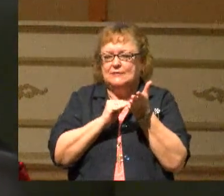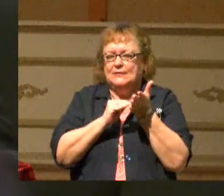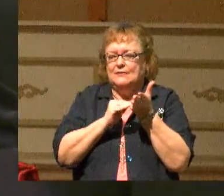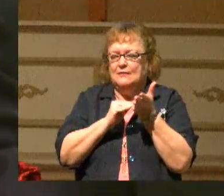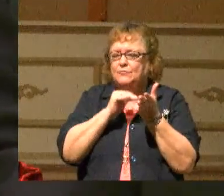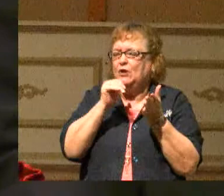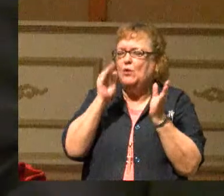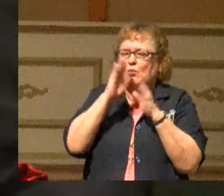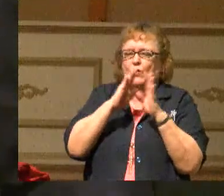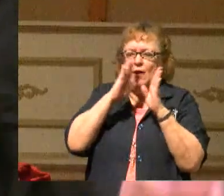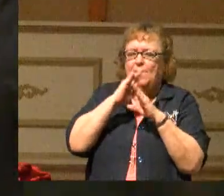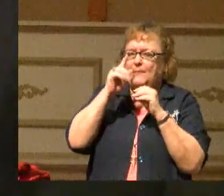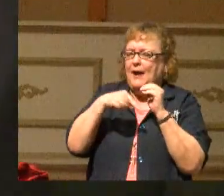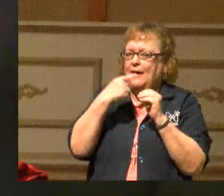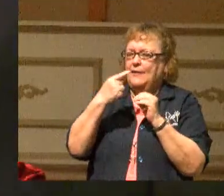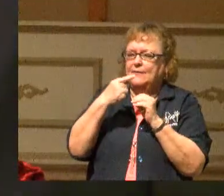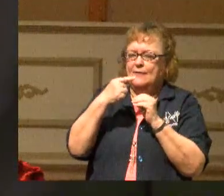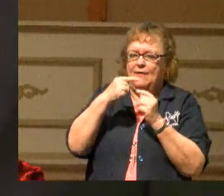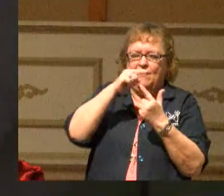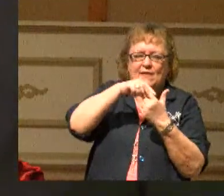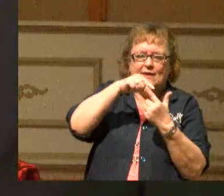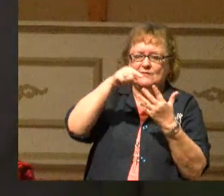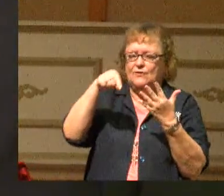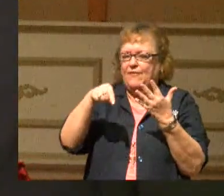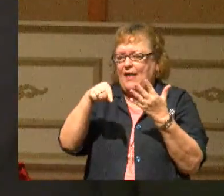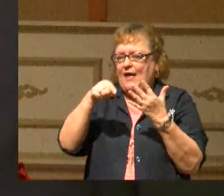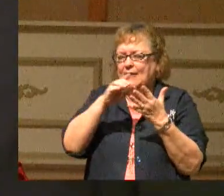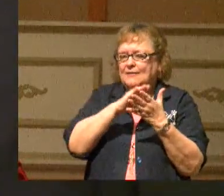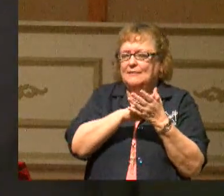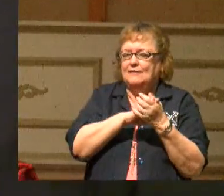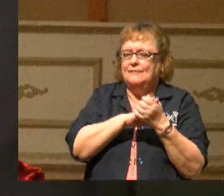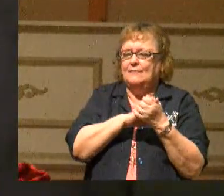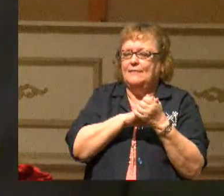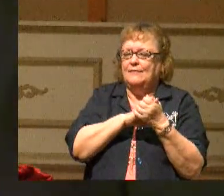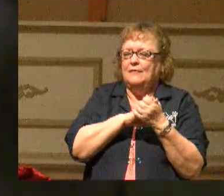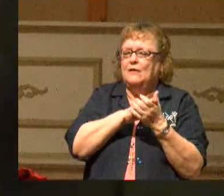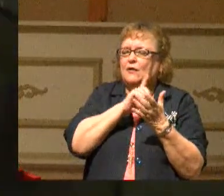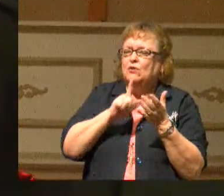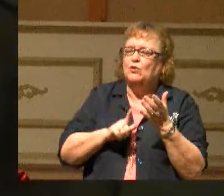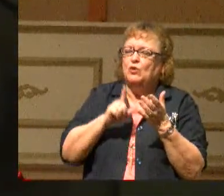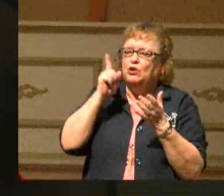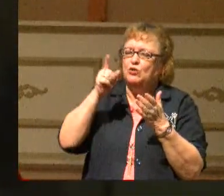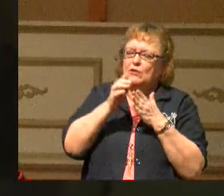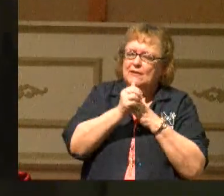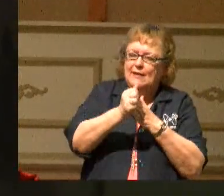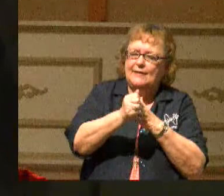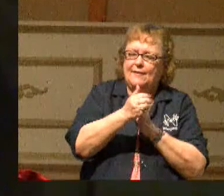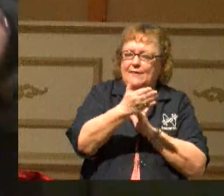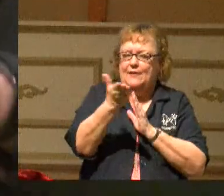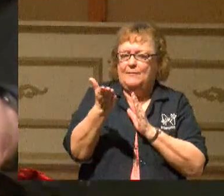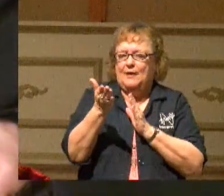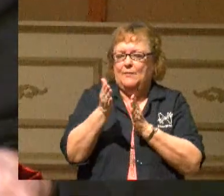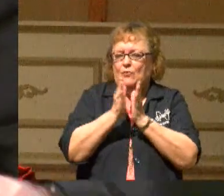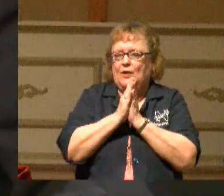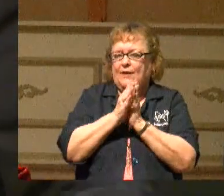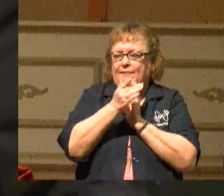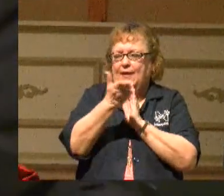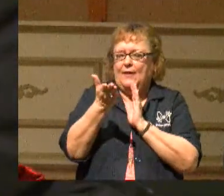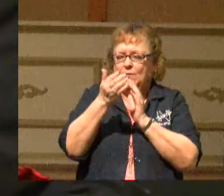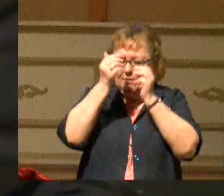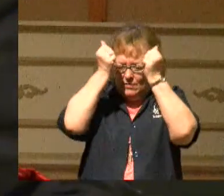I'm not going to worry about this, not going to worry about that. Lord, you're leading them. I pray that they would follow you.